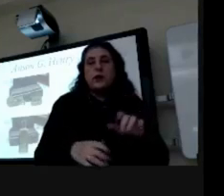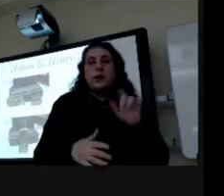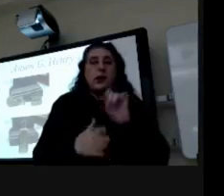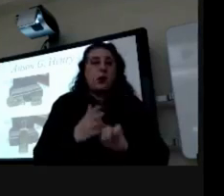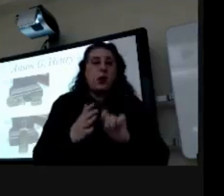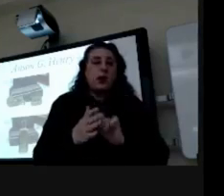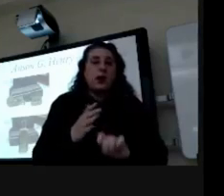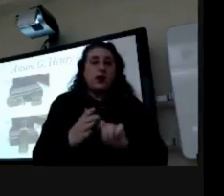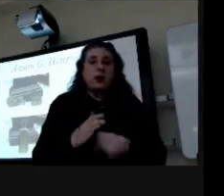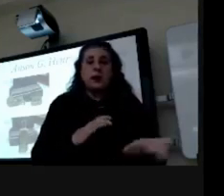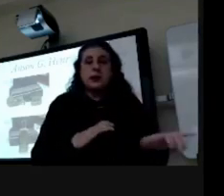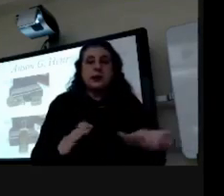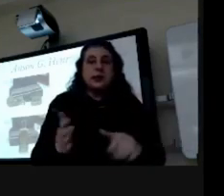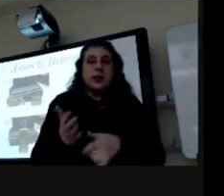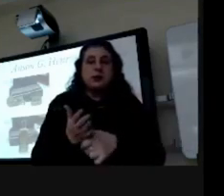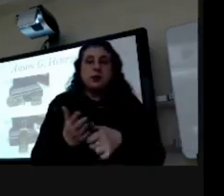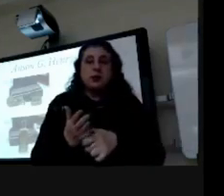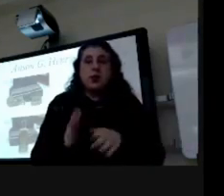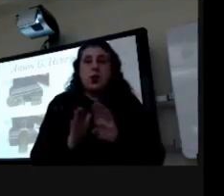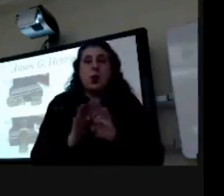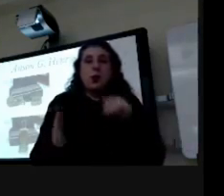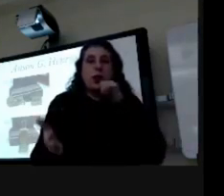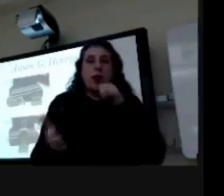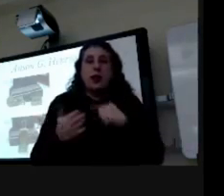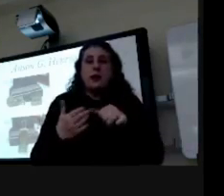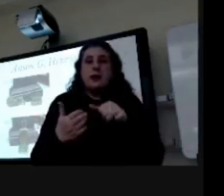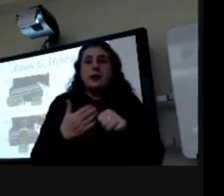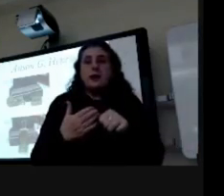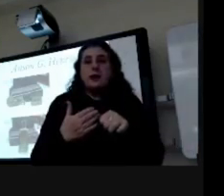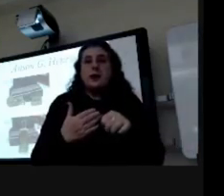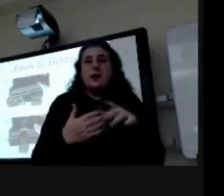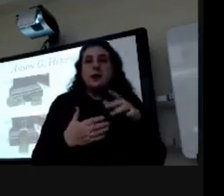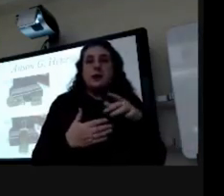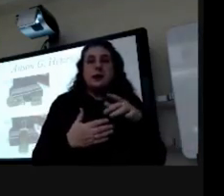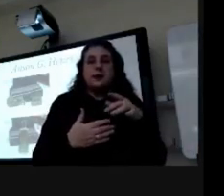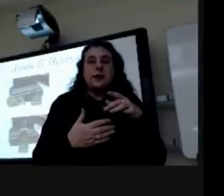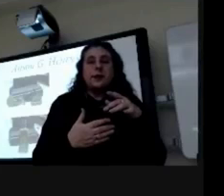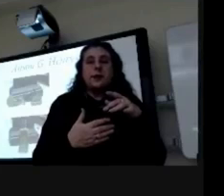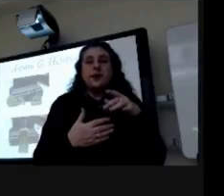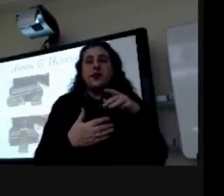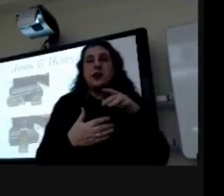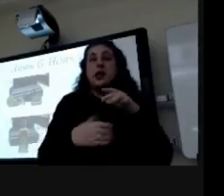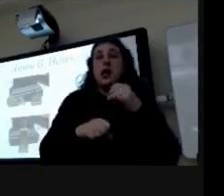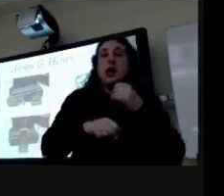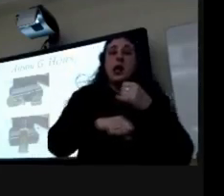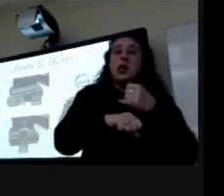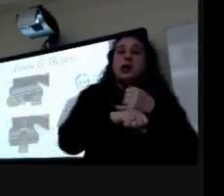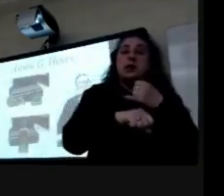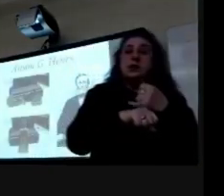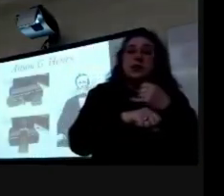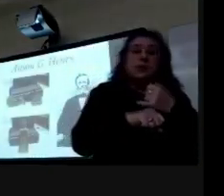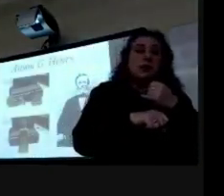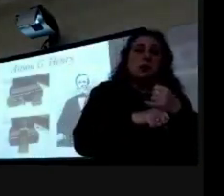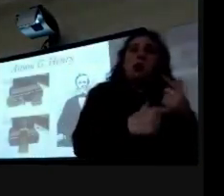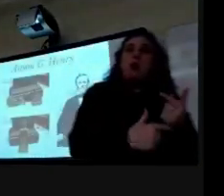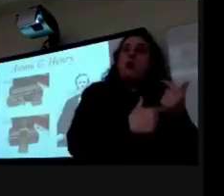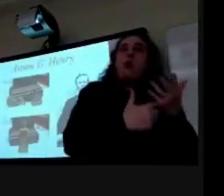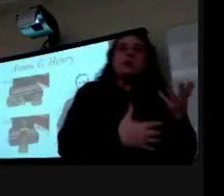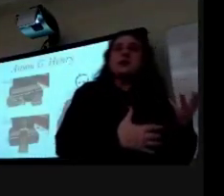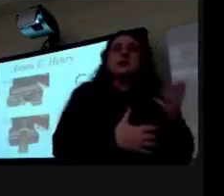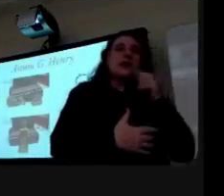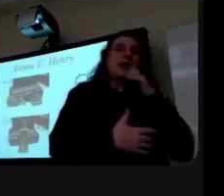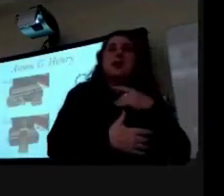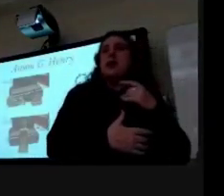stuff down in the same journal in an open letter and obviously jacksonville residents were not pleased with this and so